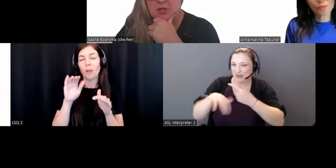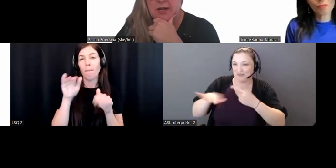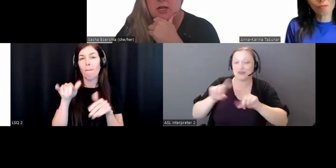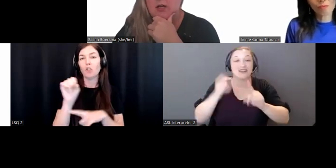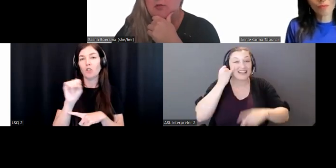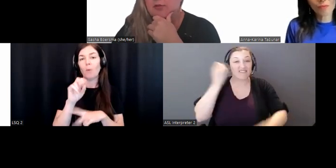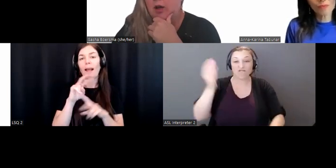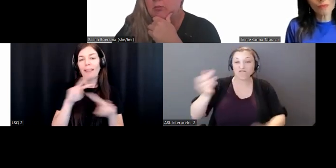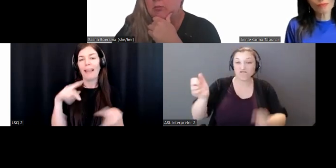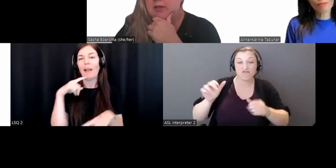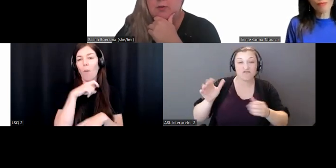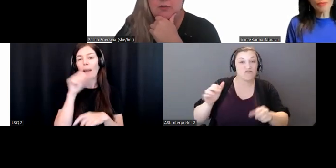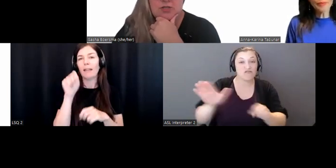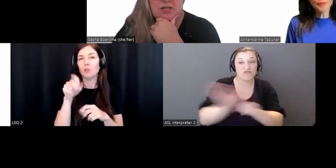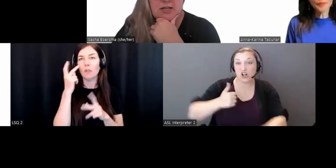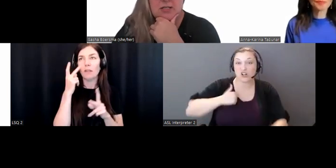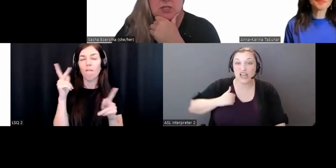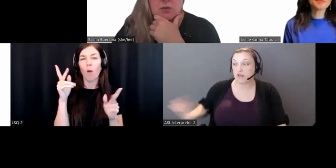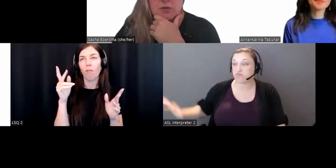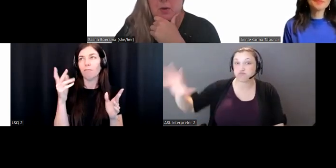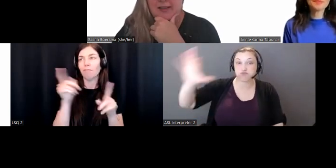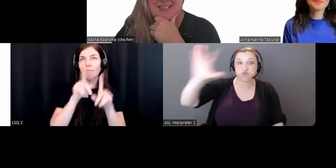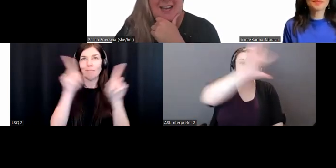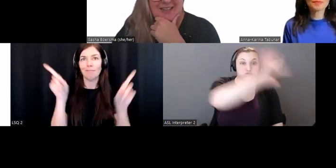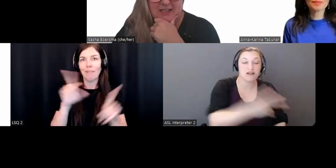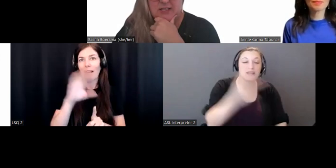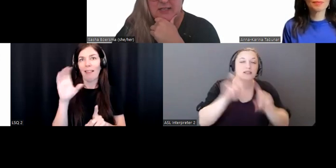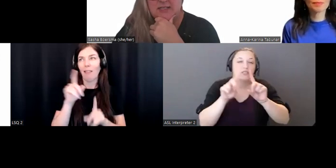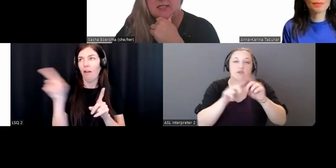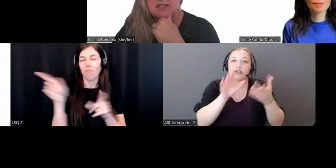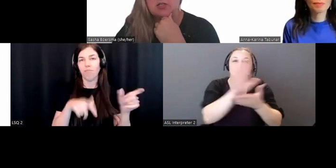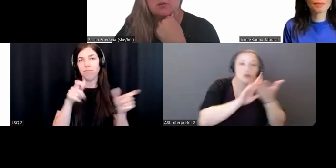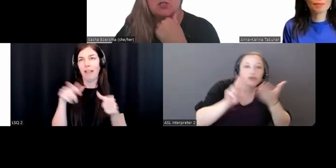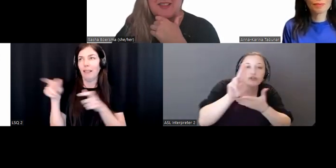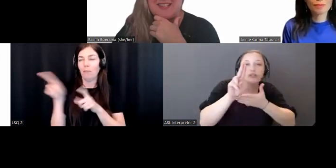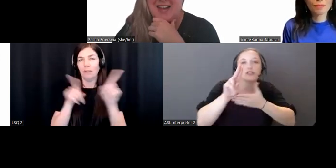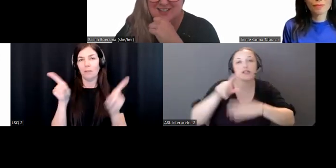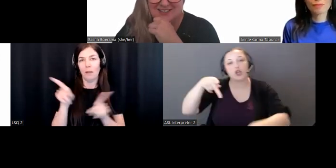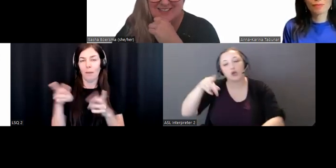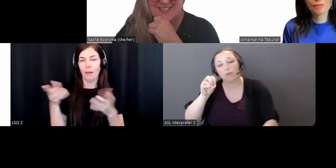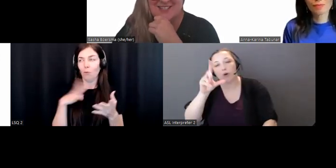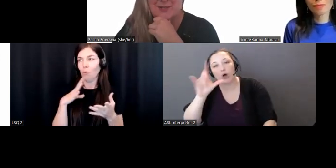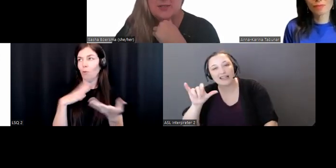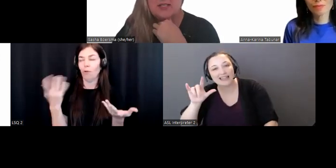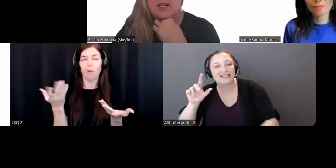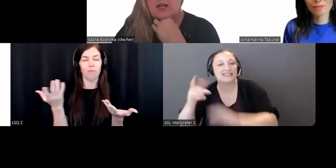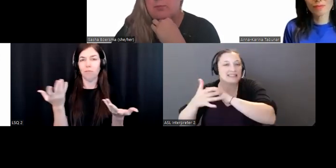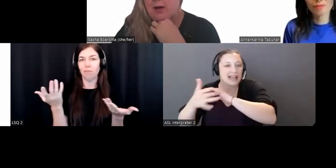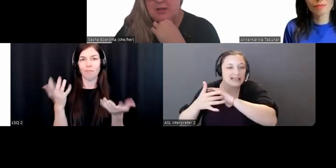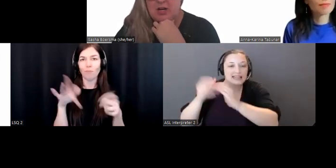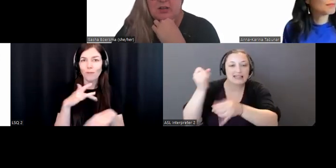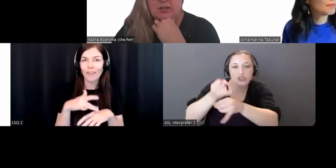the country from the universities to the polytechnic institutes to the technical institutes,